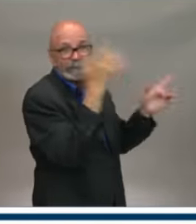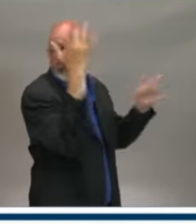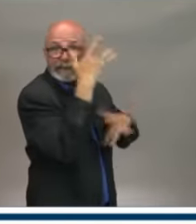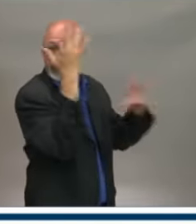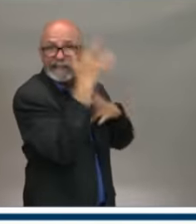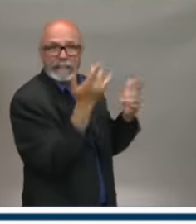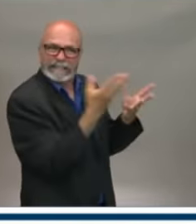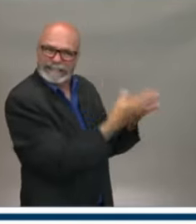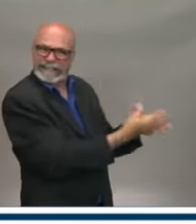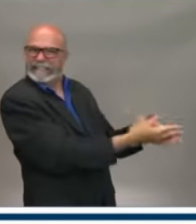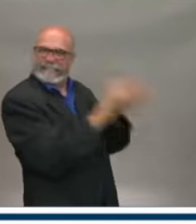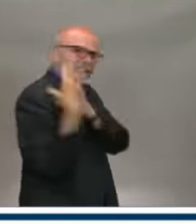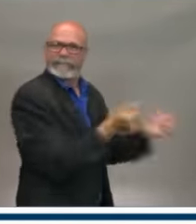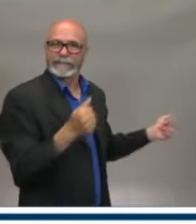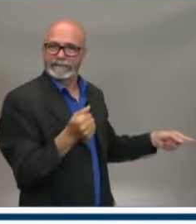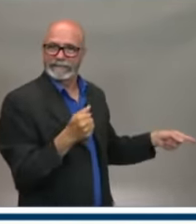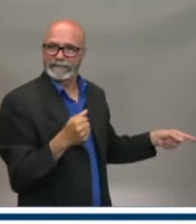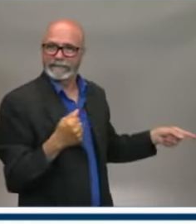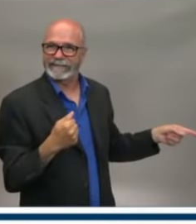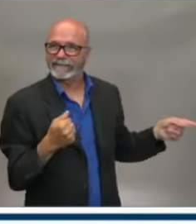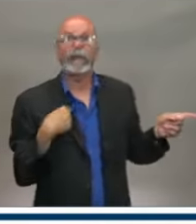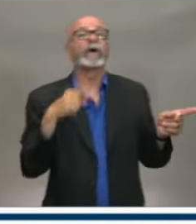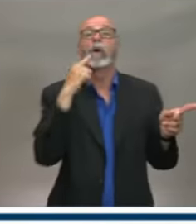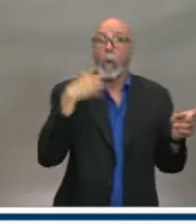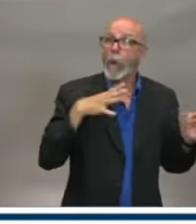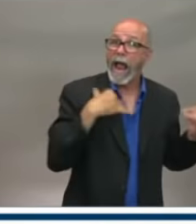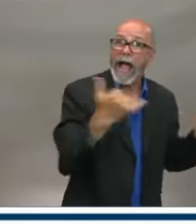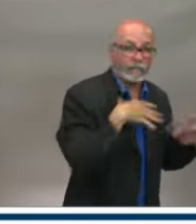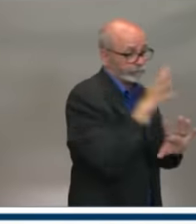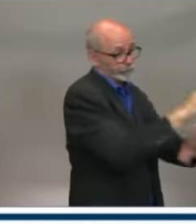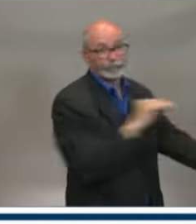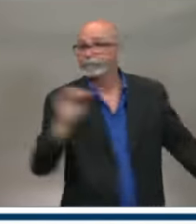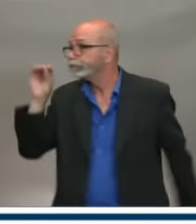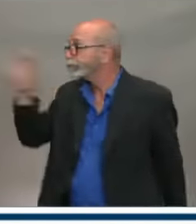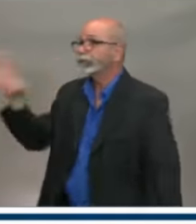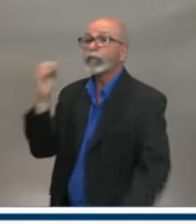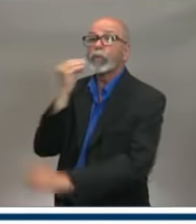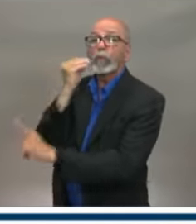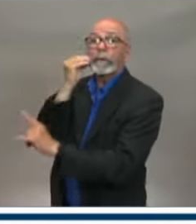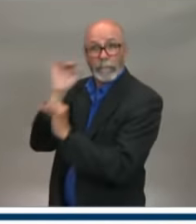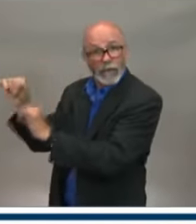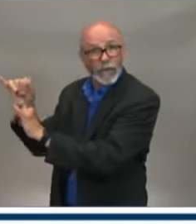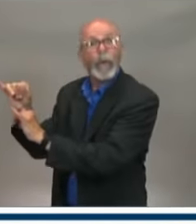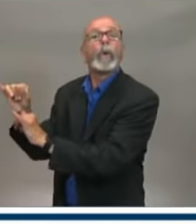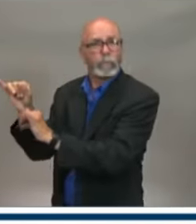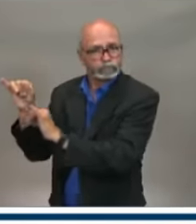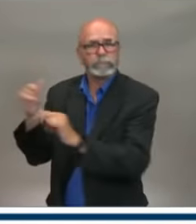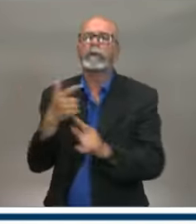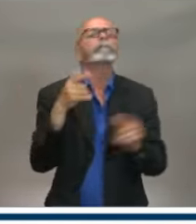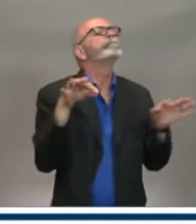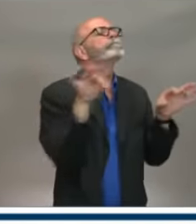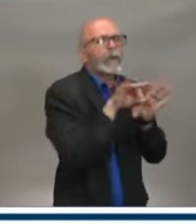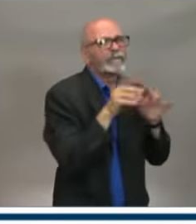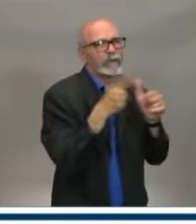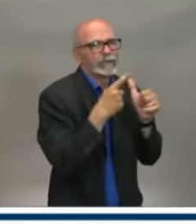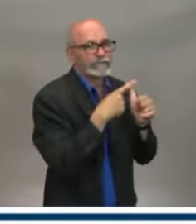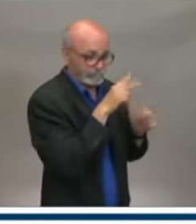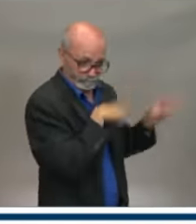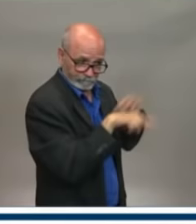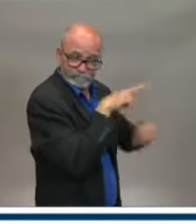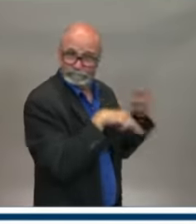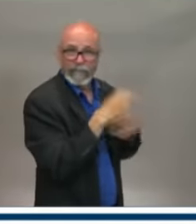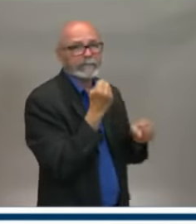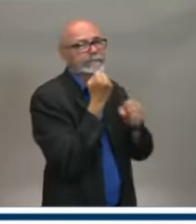go home, make sure that we do that in a safe manner. And we'll work with all of our partners to see what the